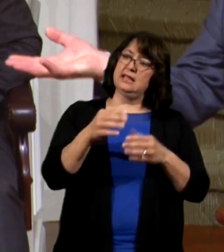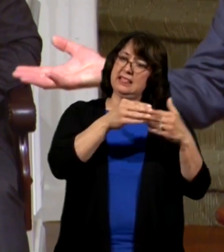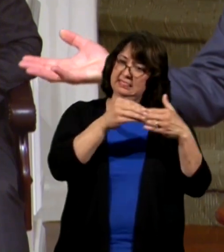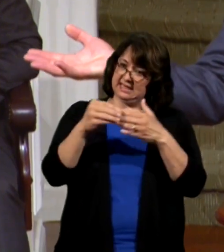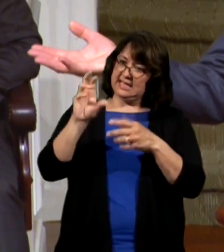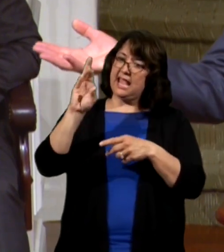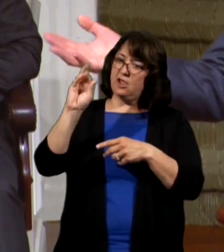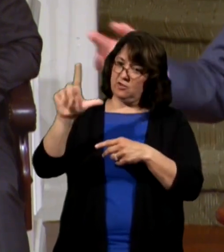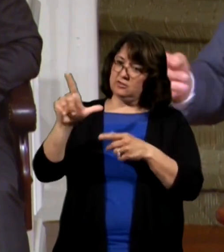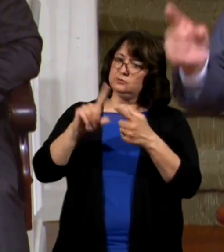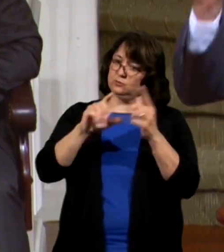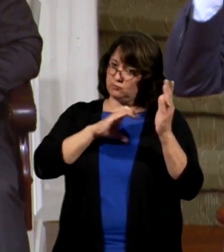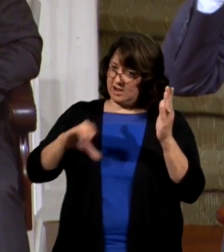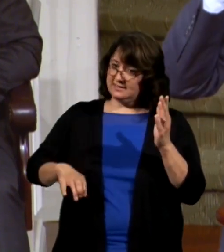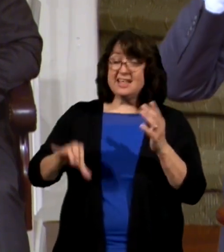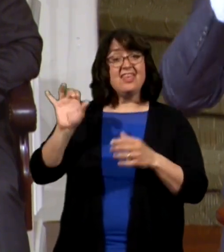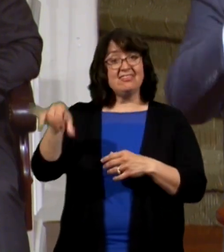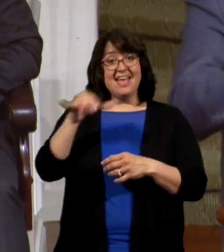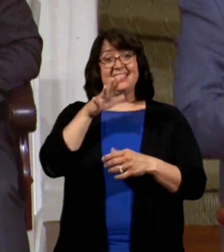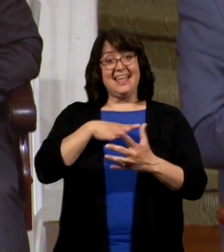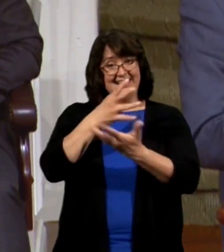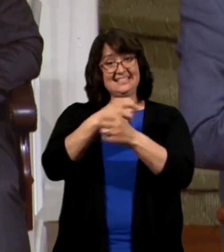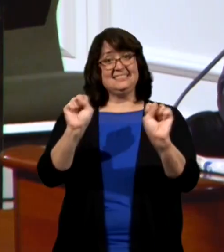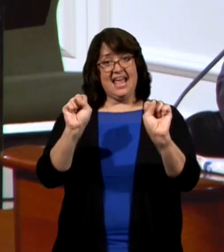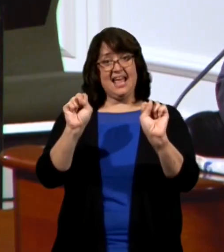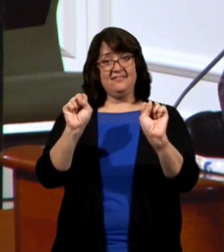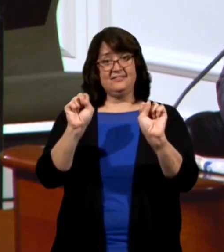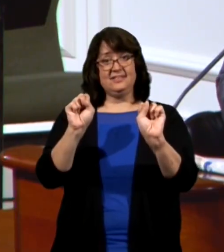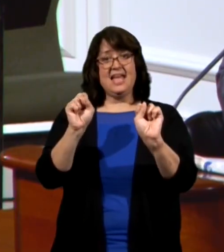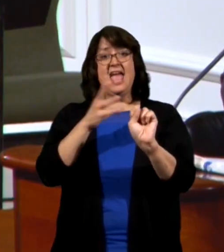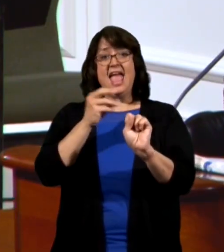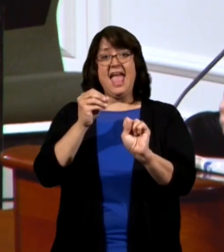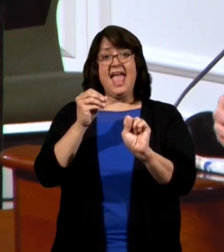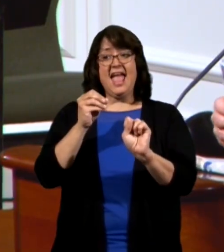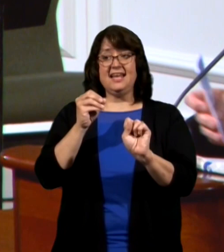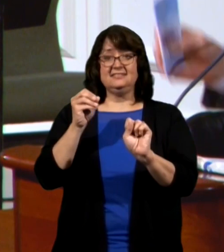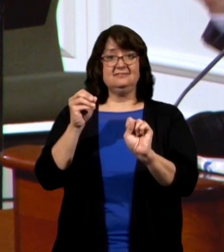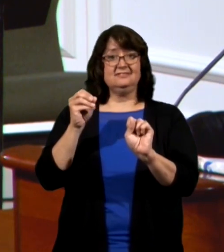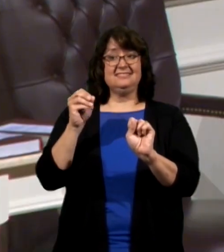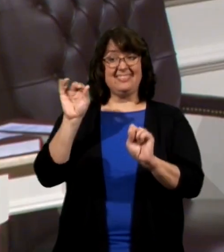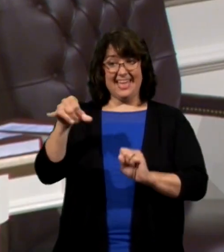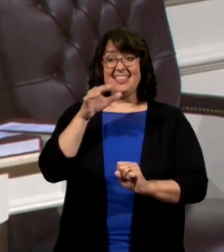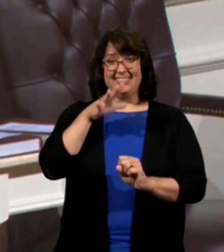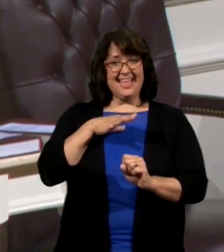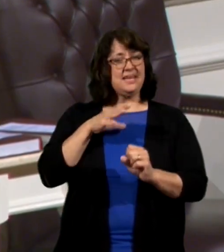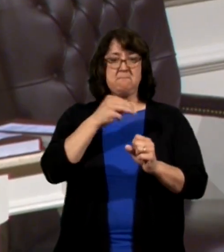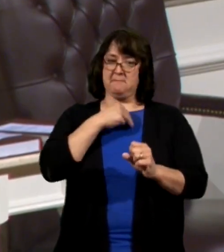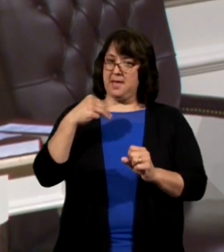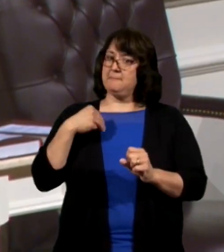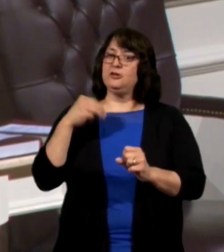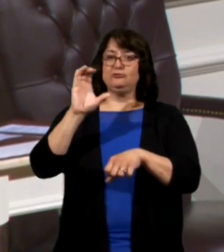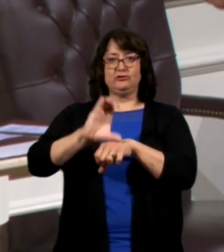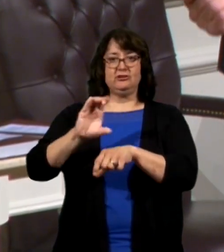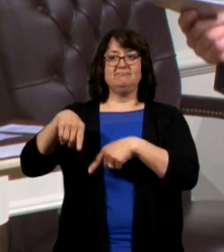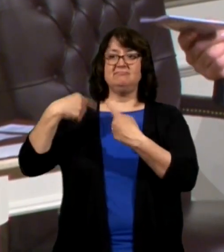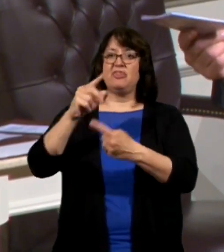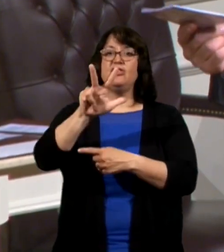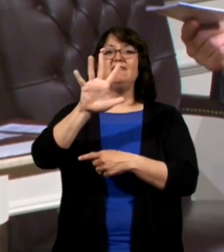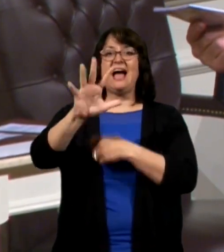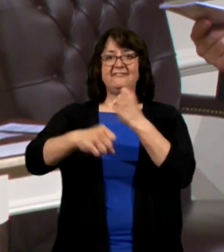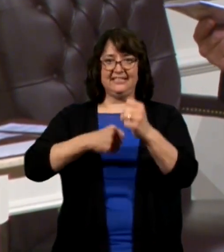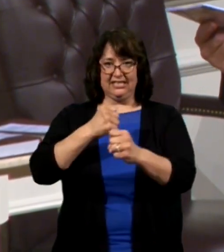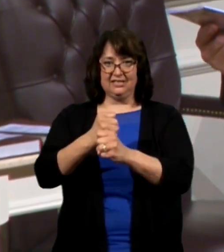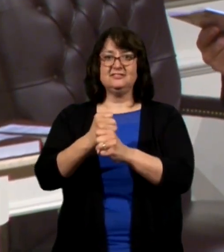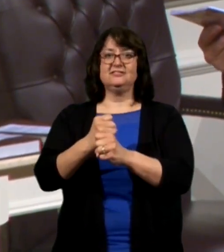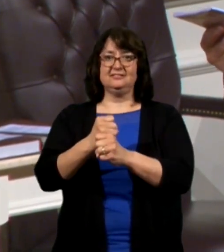and lead her to Christ that lady got saved as sure as anybody is breathing free air and she's been a member of our church for 35 years